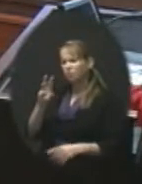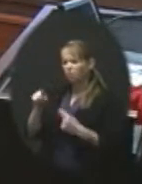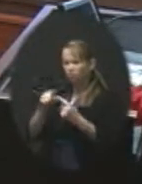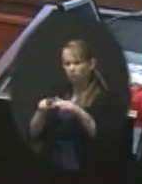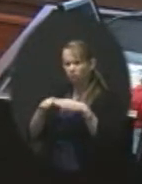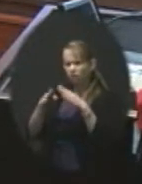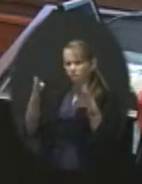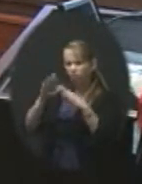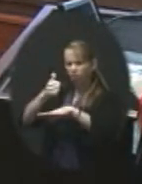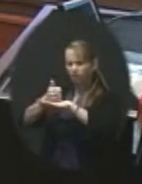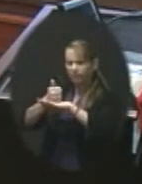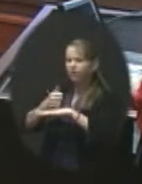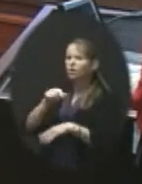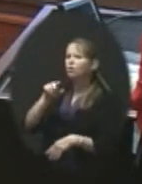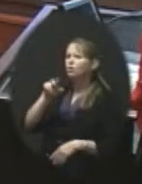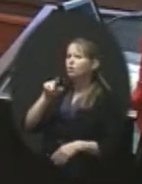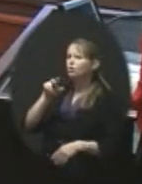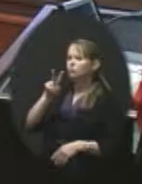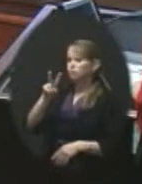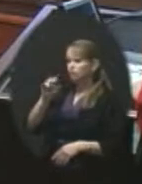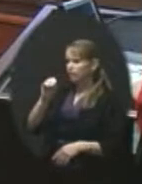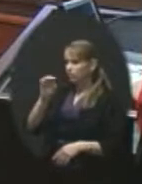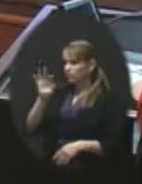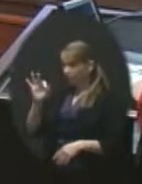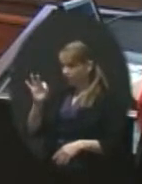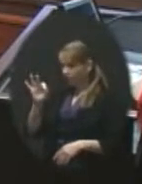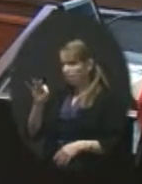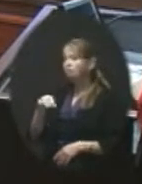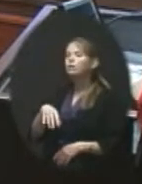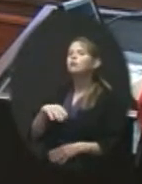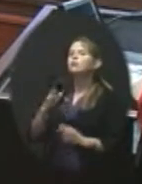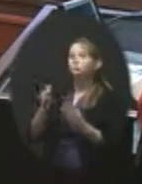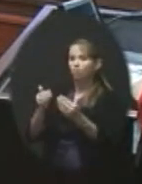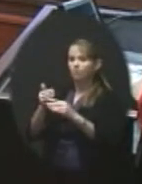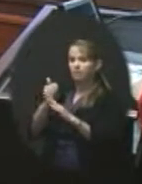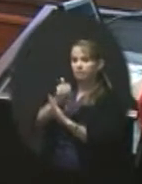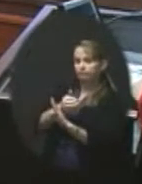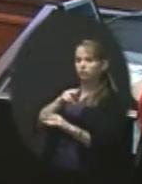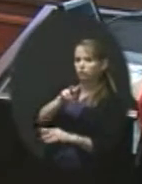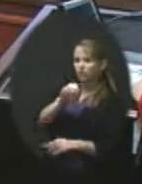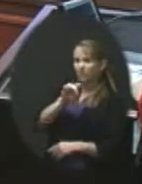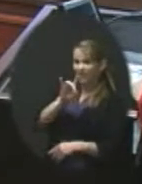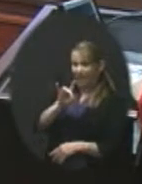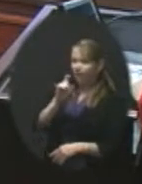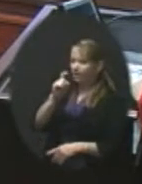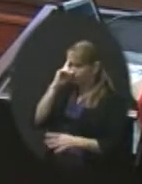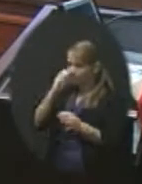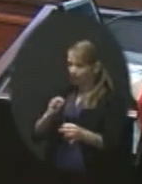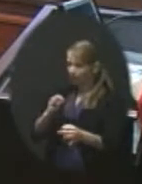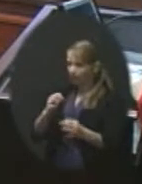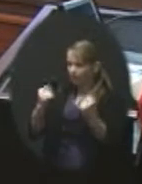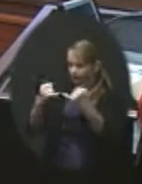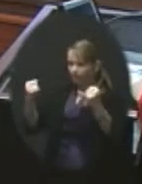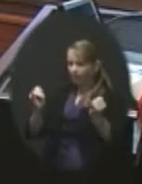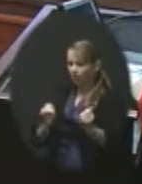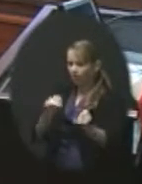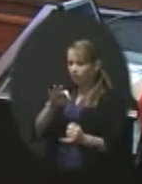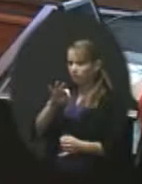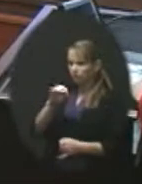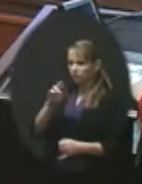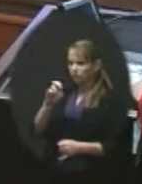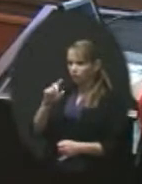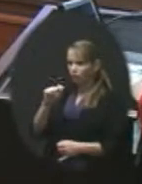2009. 2009. 2009. So 2008, we had to make a decision on the boundaries for Forest View, which was giving relief